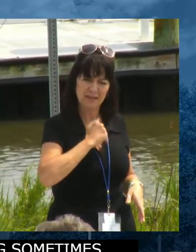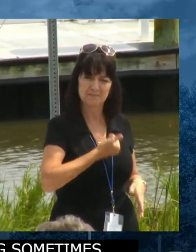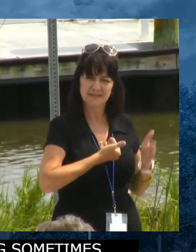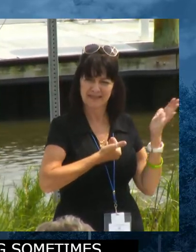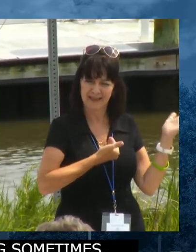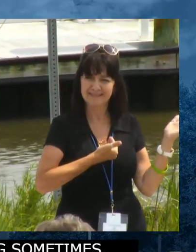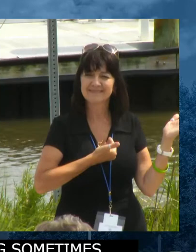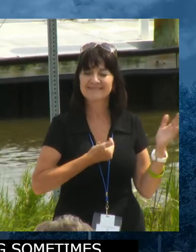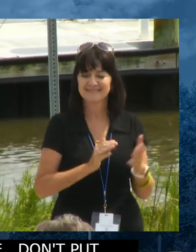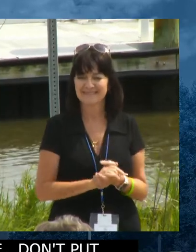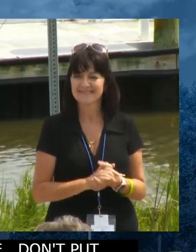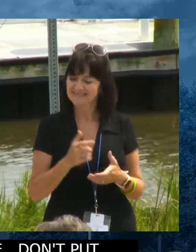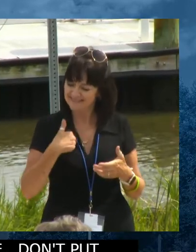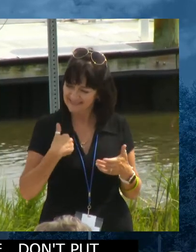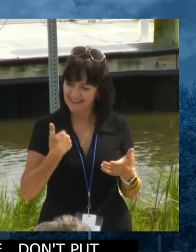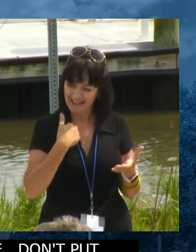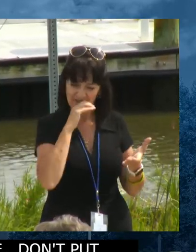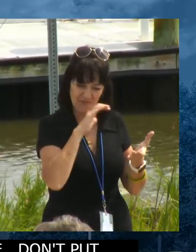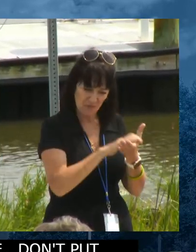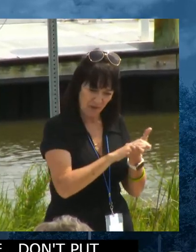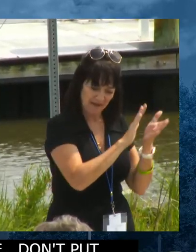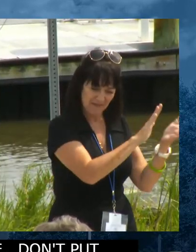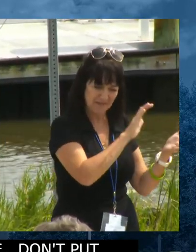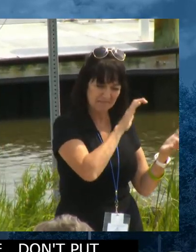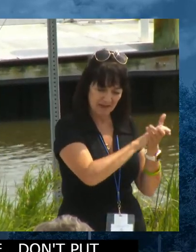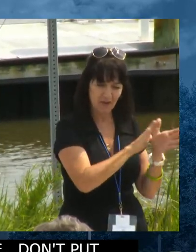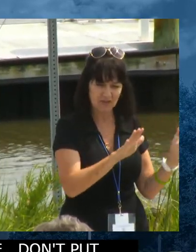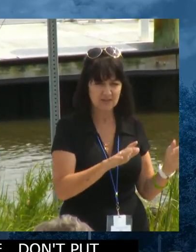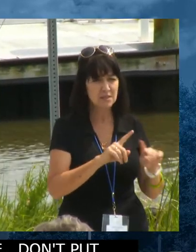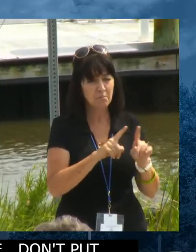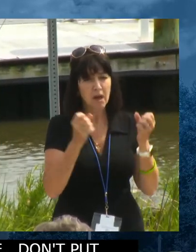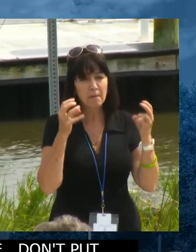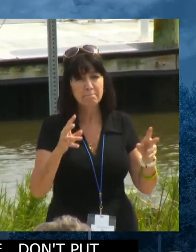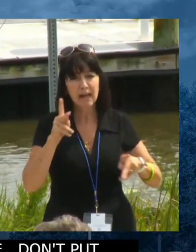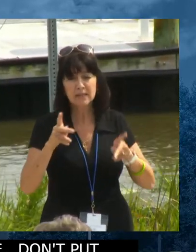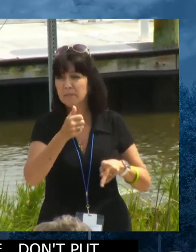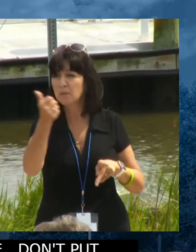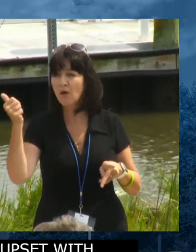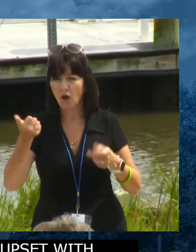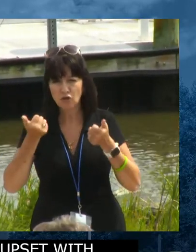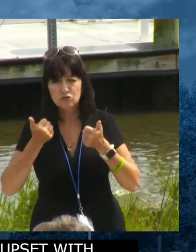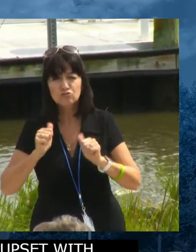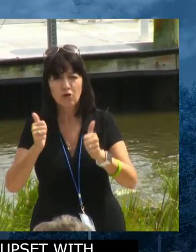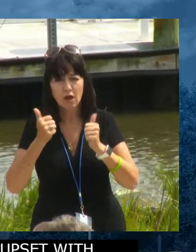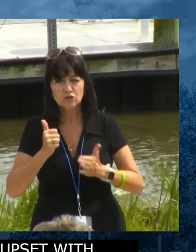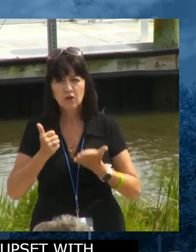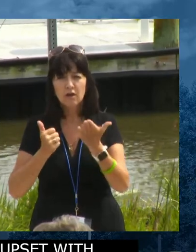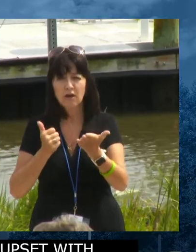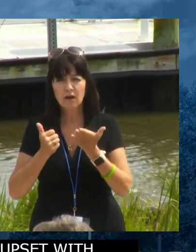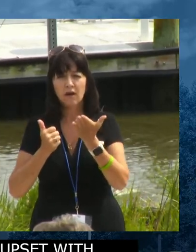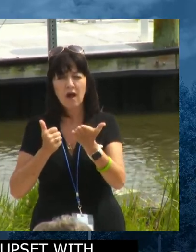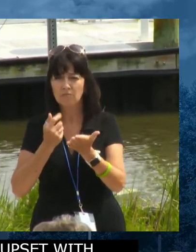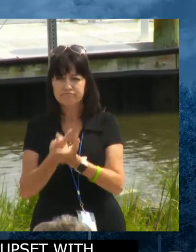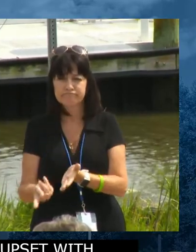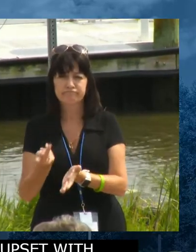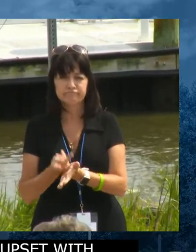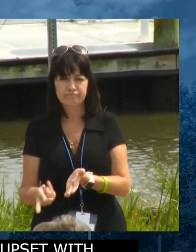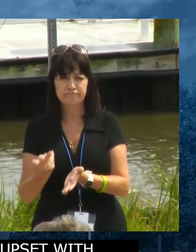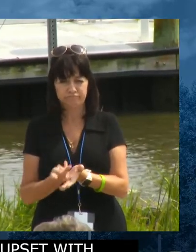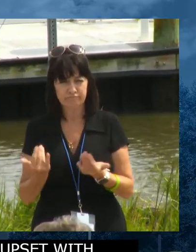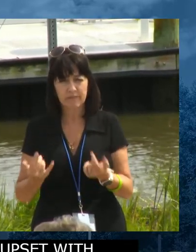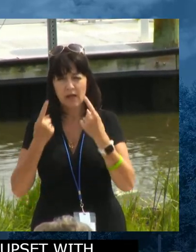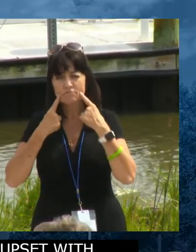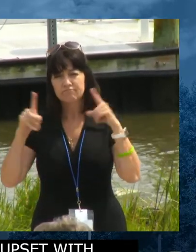Many people have tried. Many people fell short. But she didn't. In conjunction with the governor's team